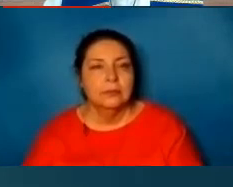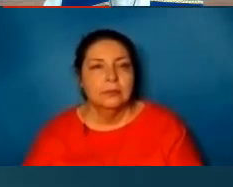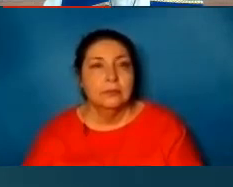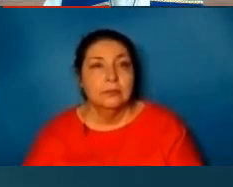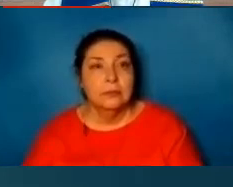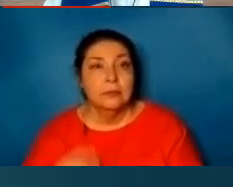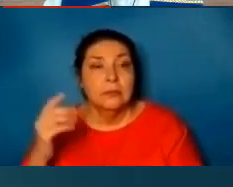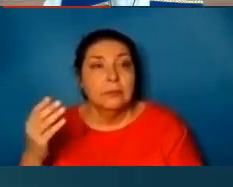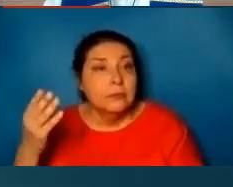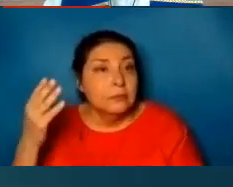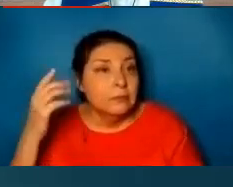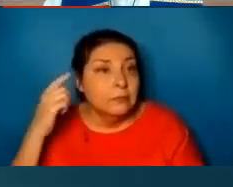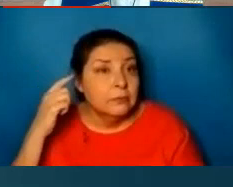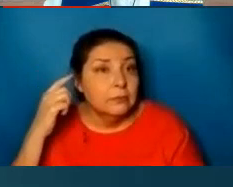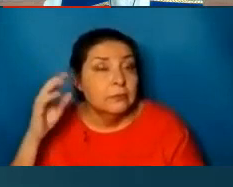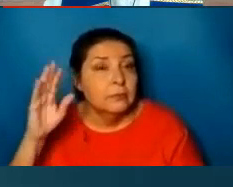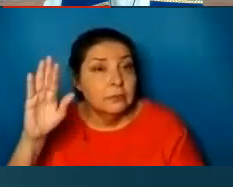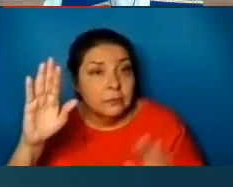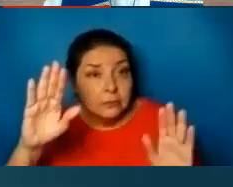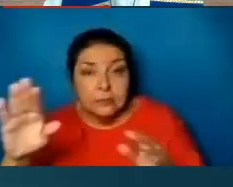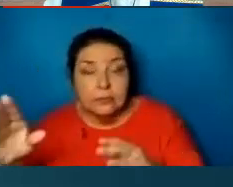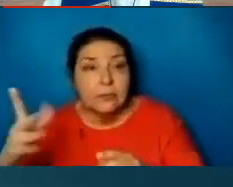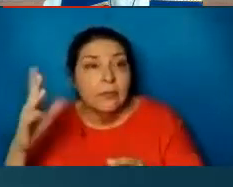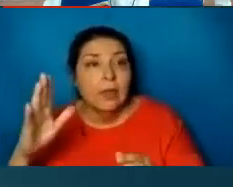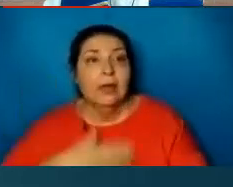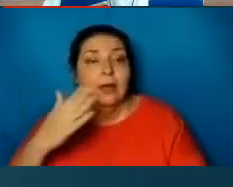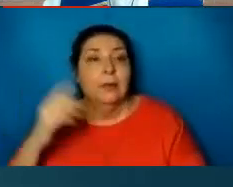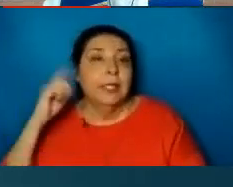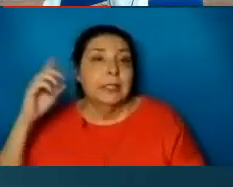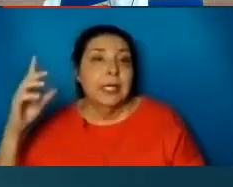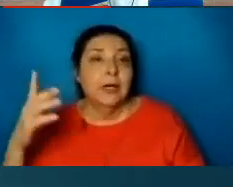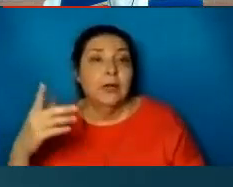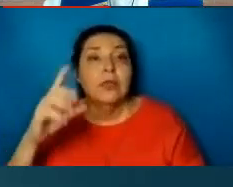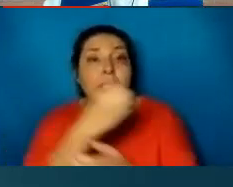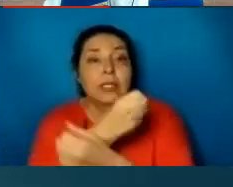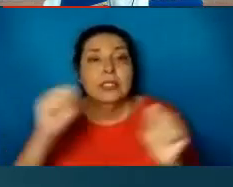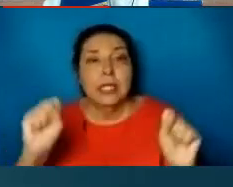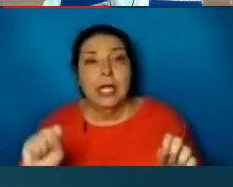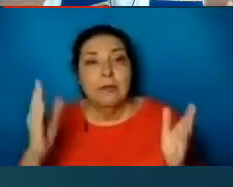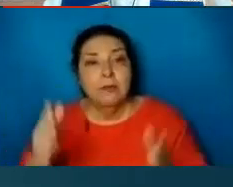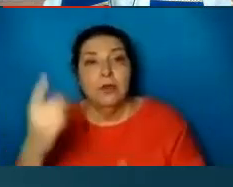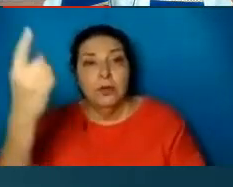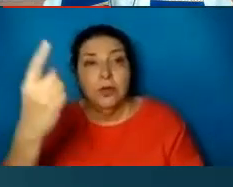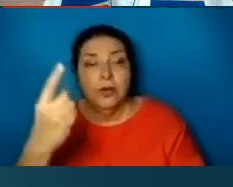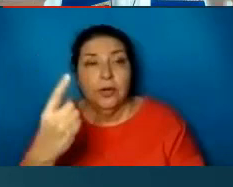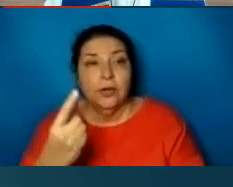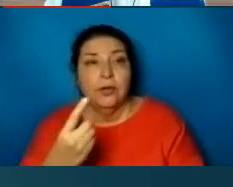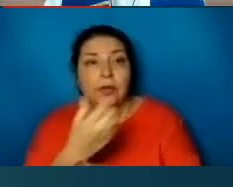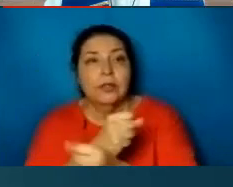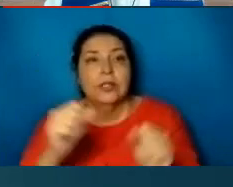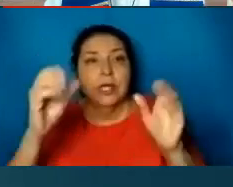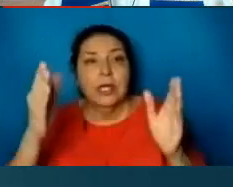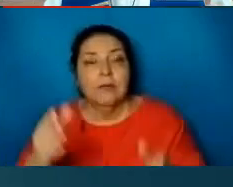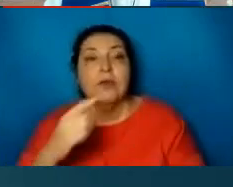where John was baptizing this is a gospel